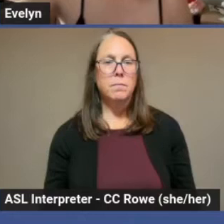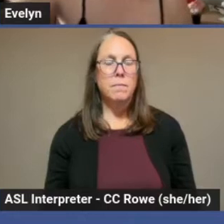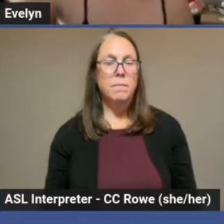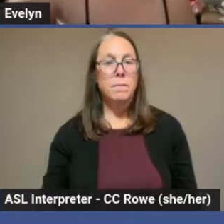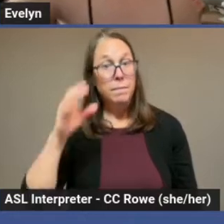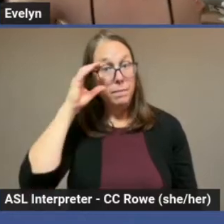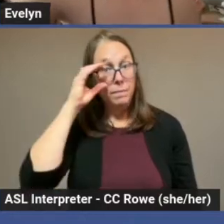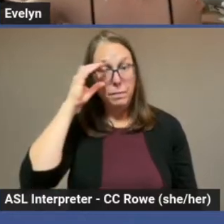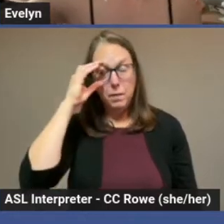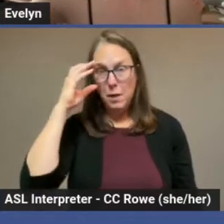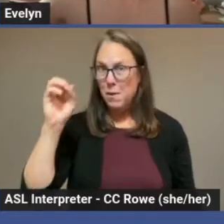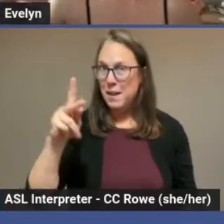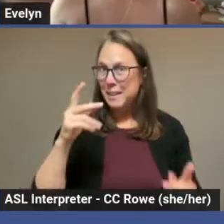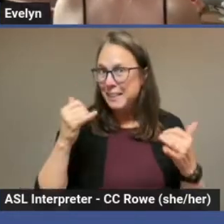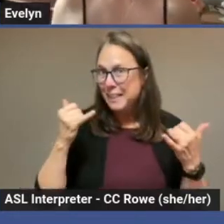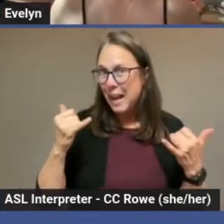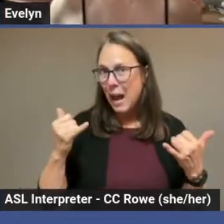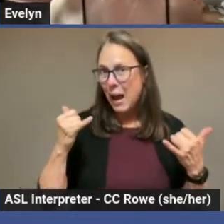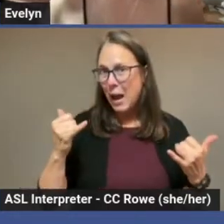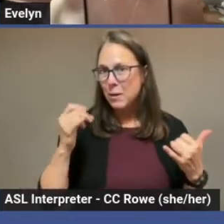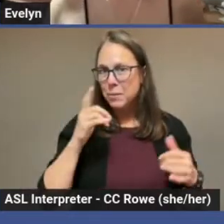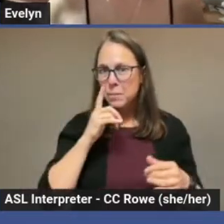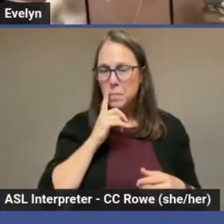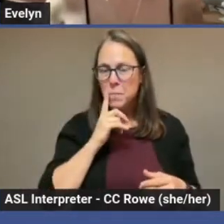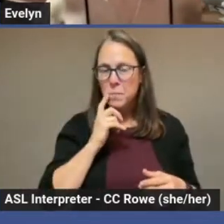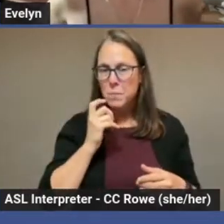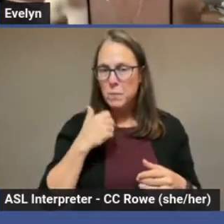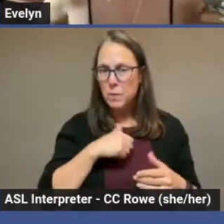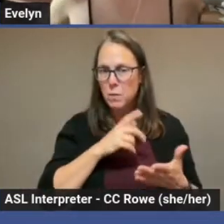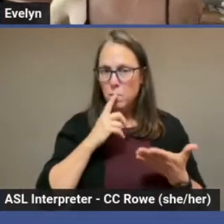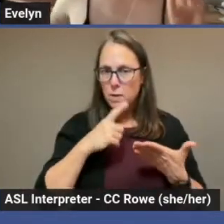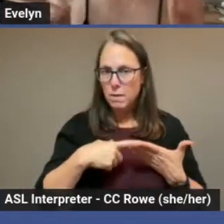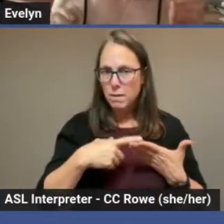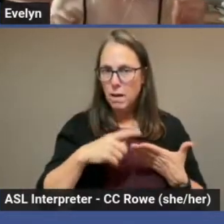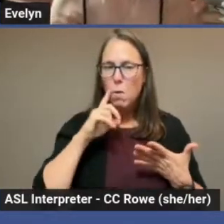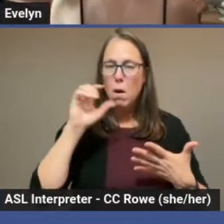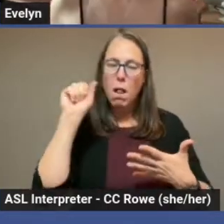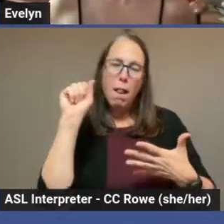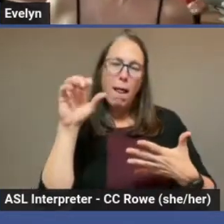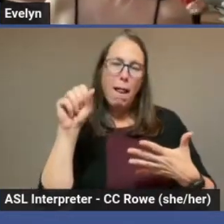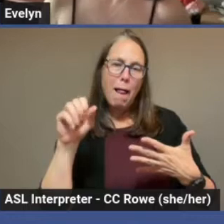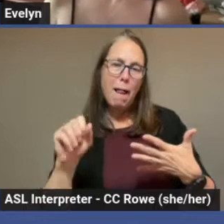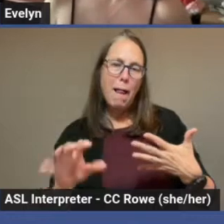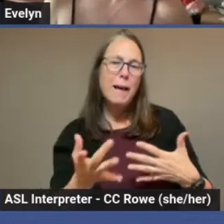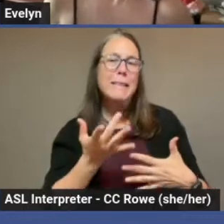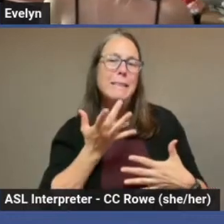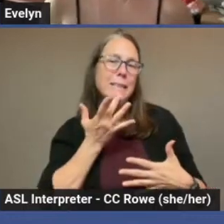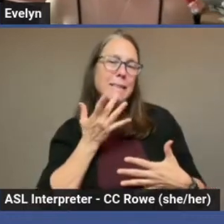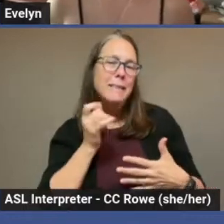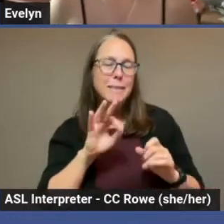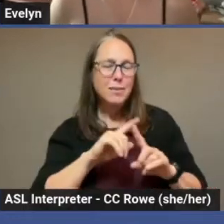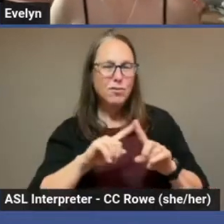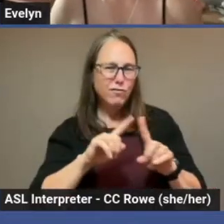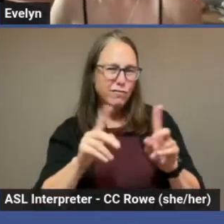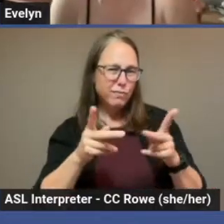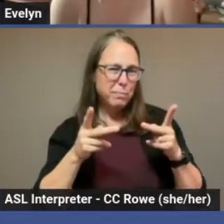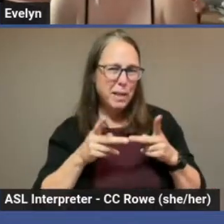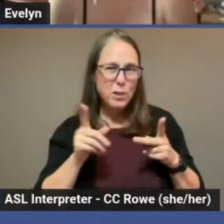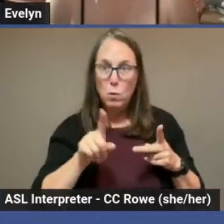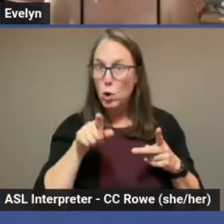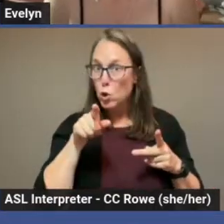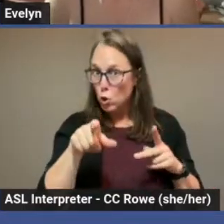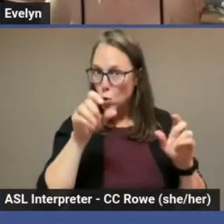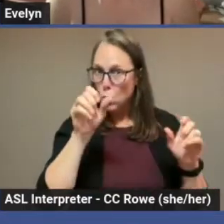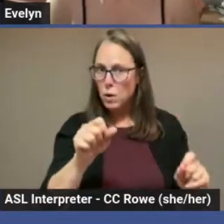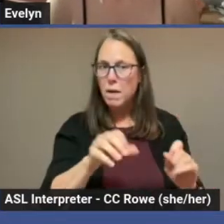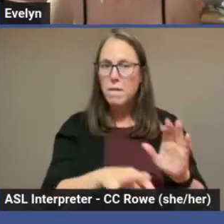Okay, so now I'm going to give you a little taste of all the different places where you can find